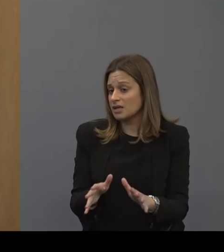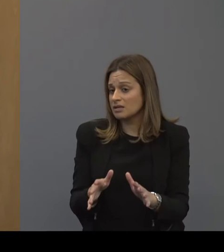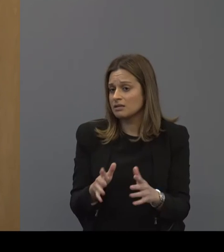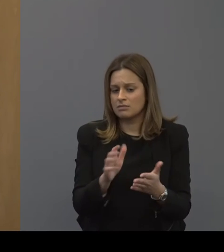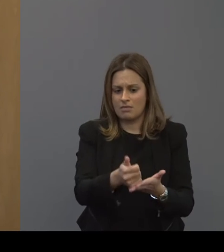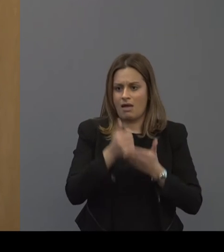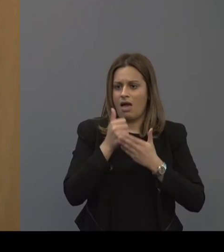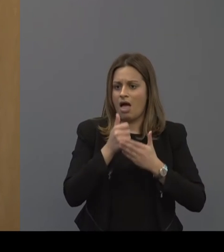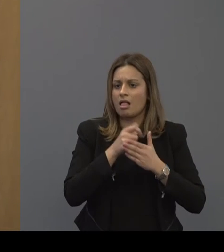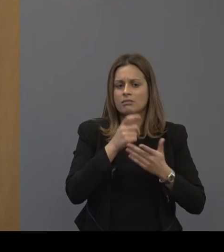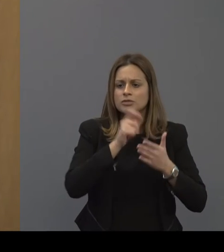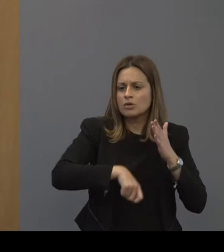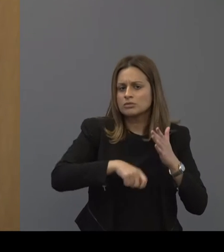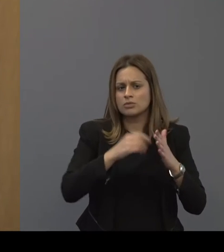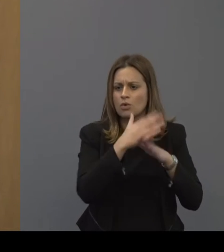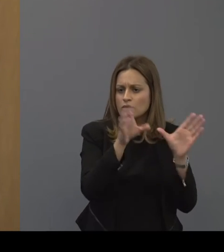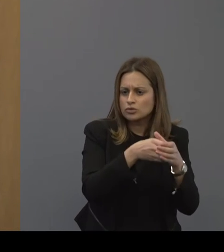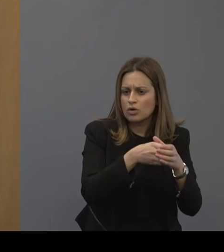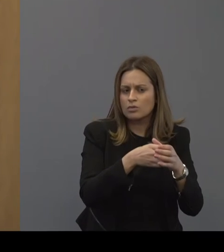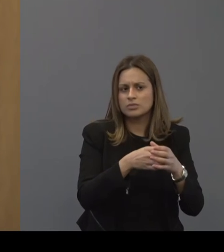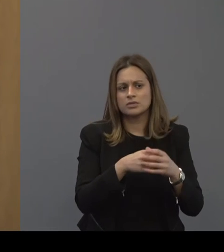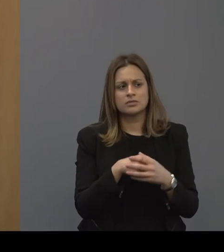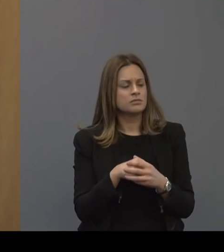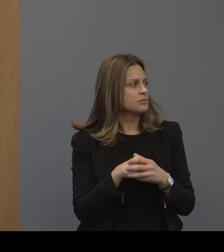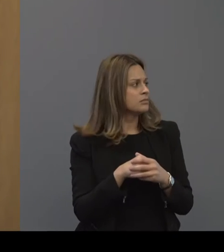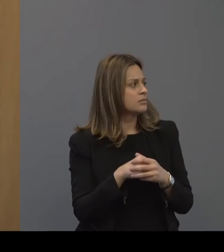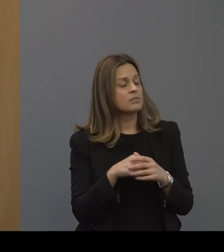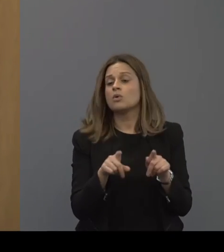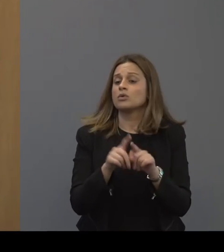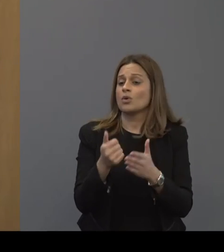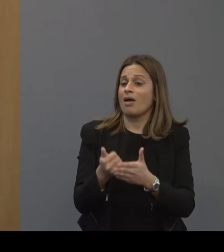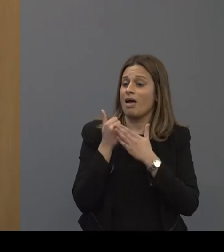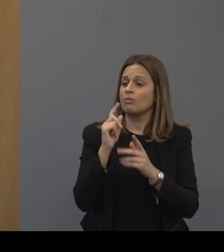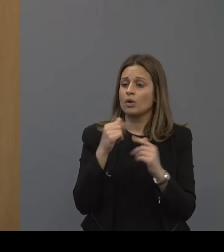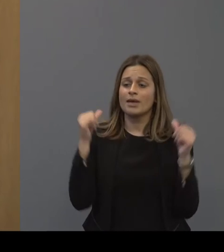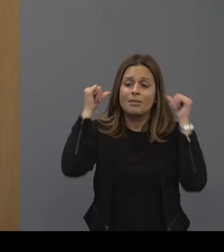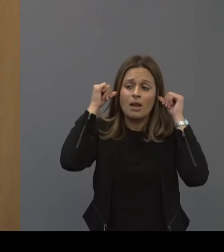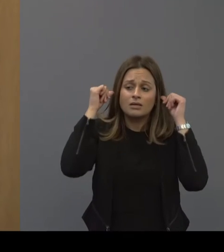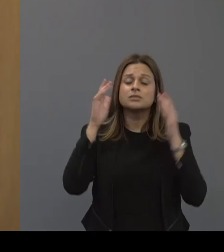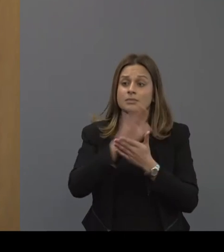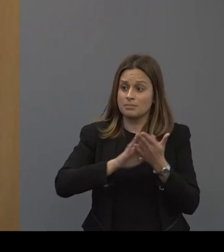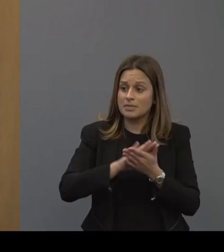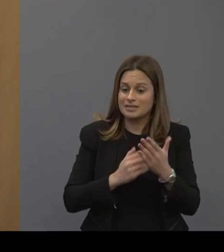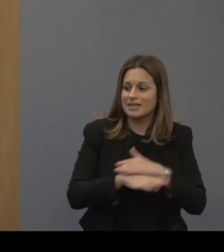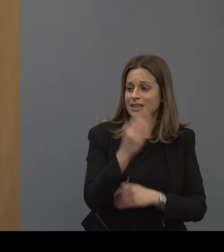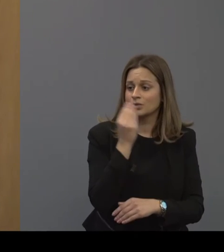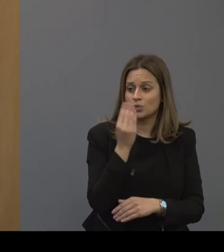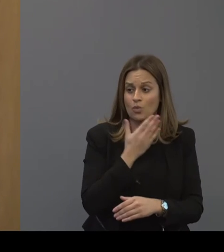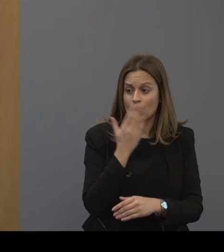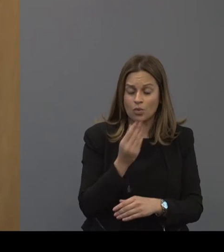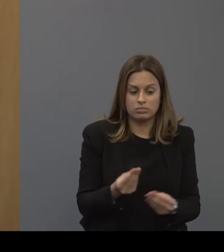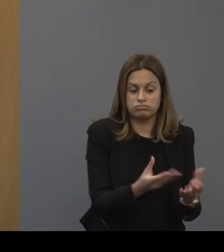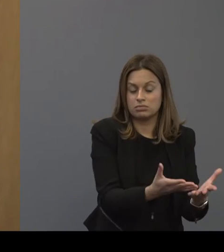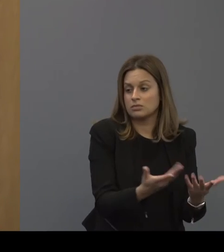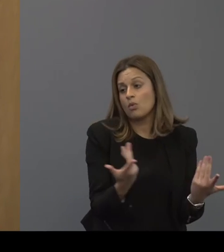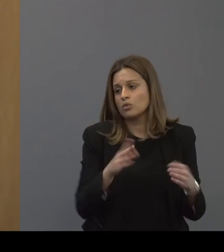have helped sponsor workshops. 3M helps us get earplugs into the program to use in the schools or in the